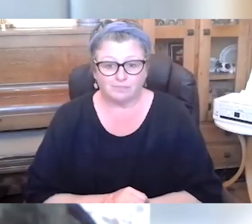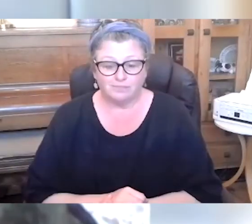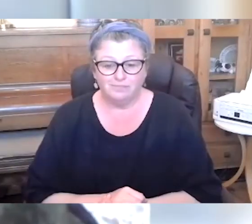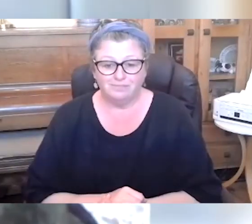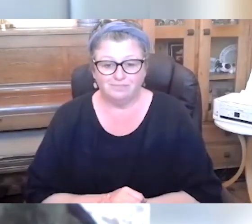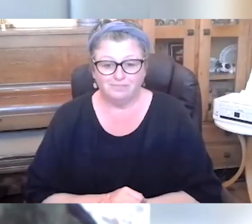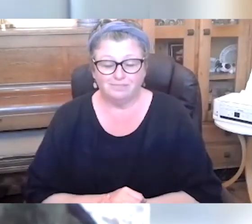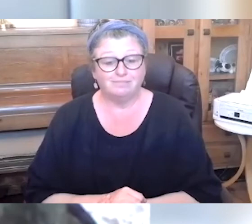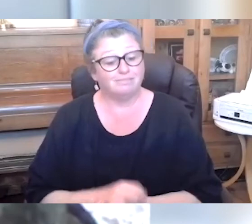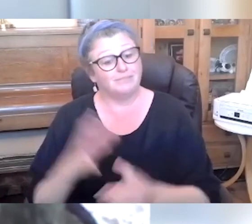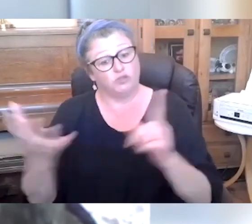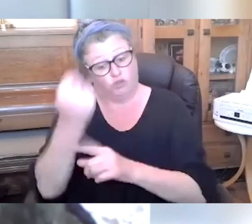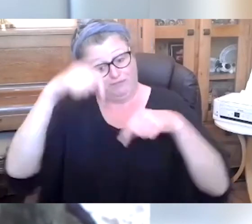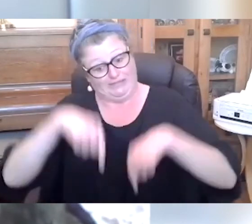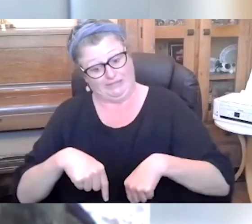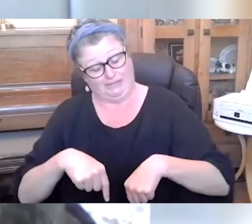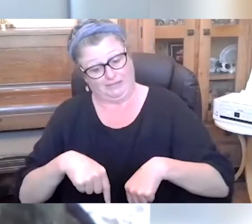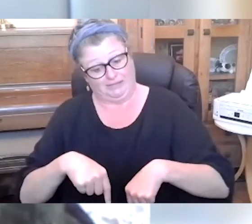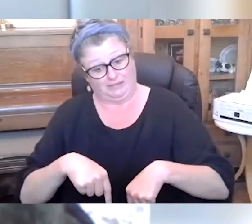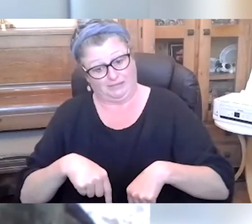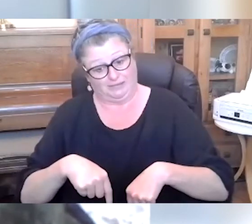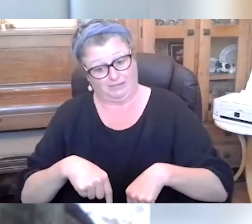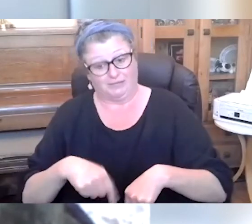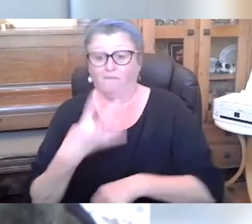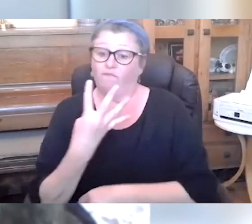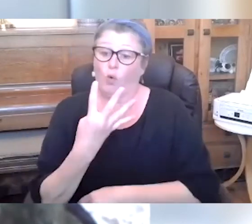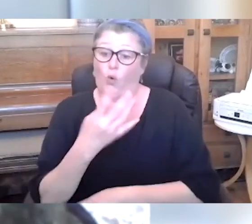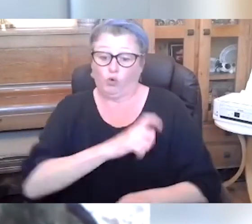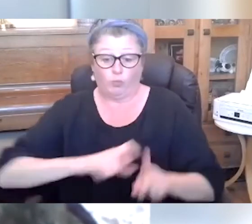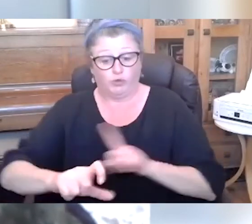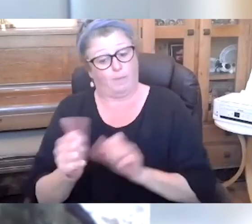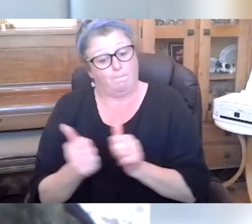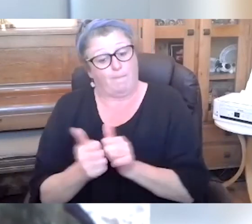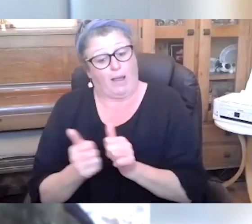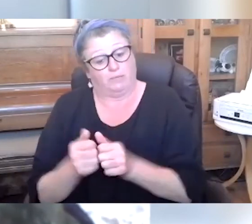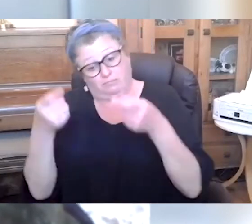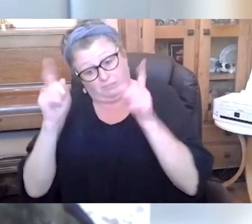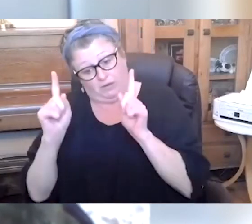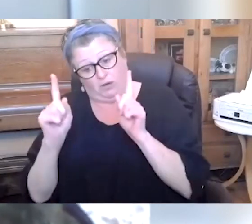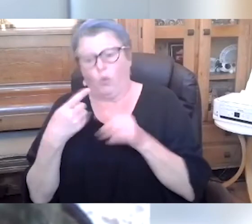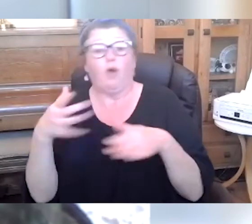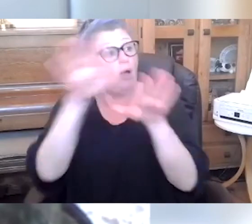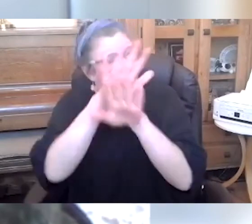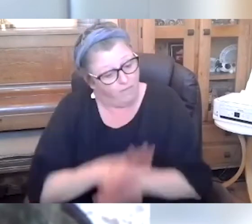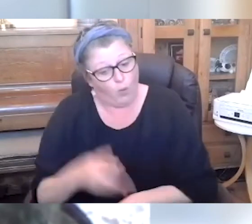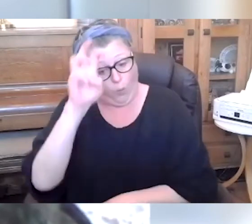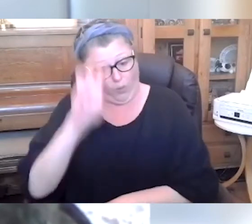managers who cover Wales will be putting on a full calendar of events aimed at not only raising awareness of what we at Tempo Time Credits